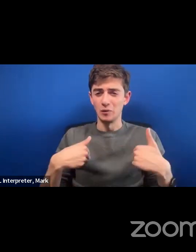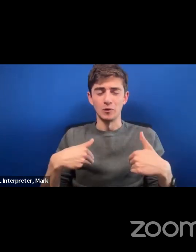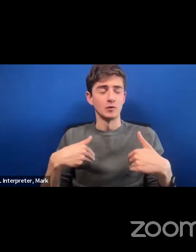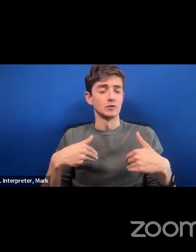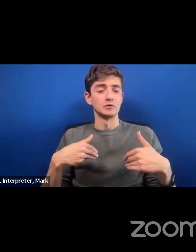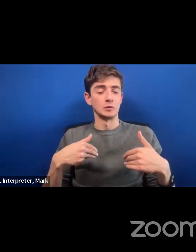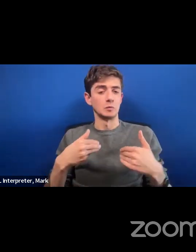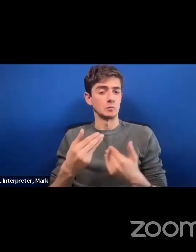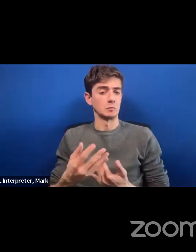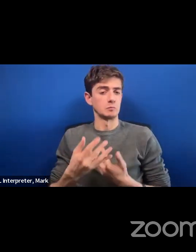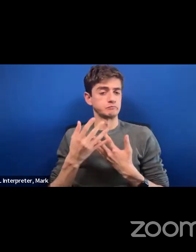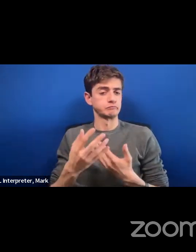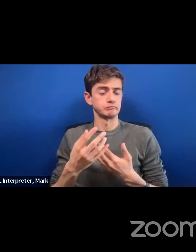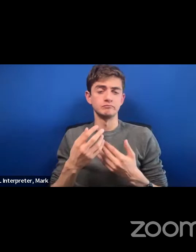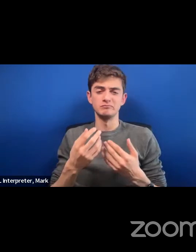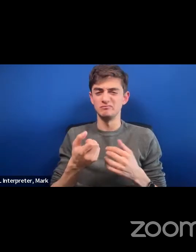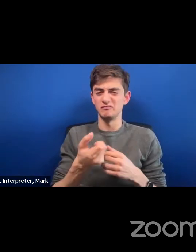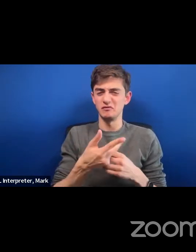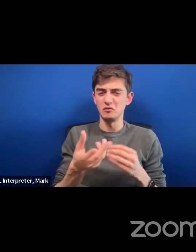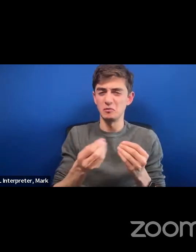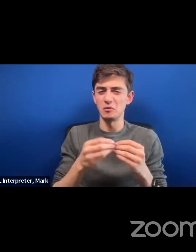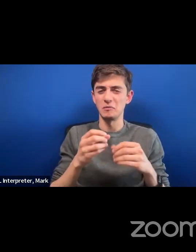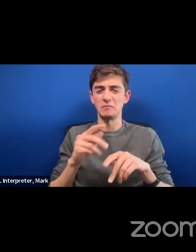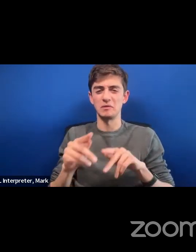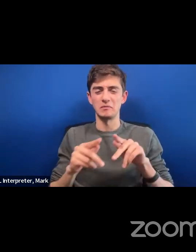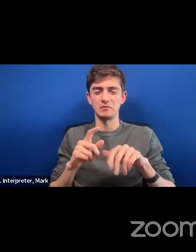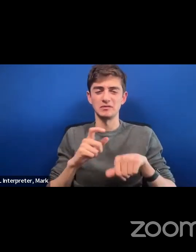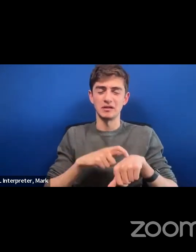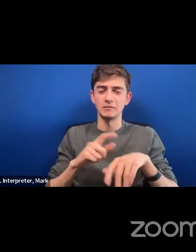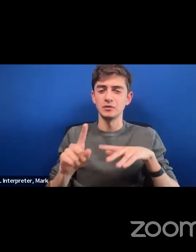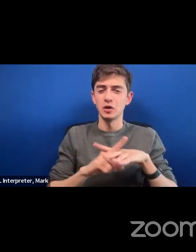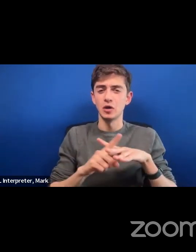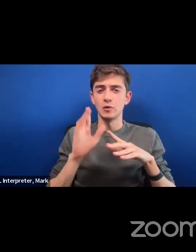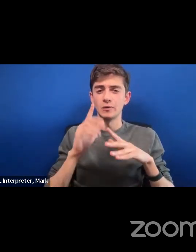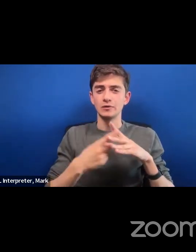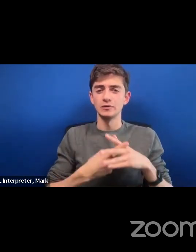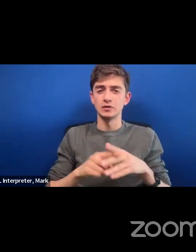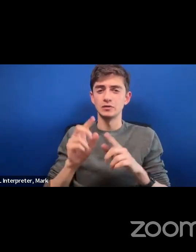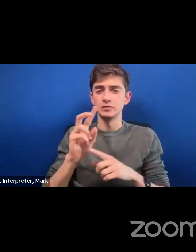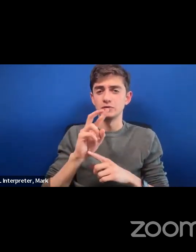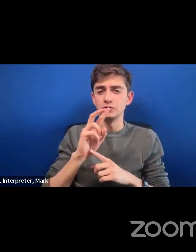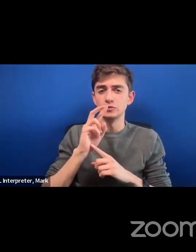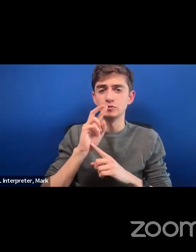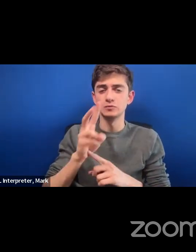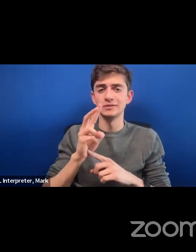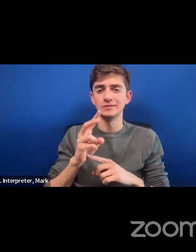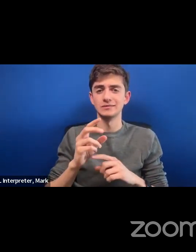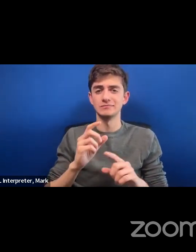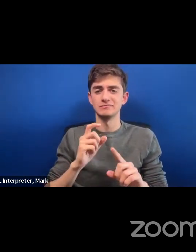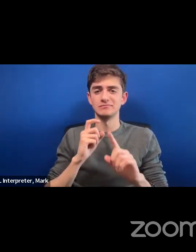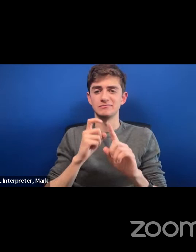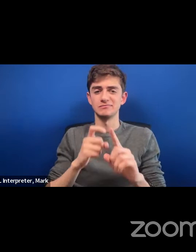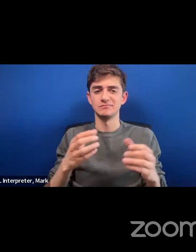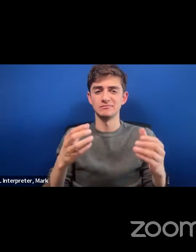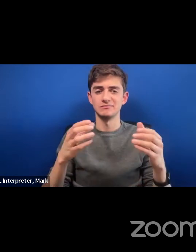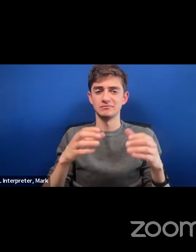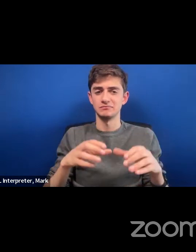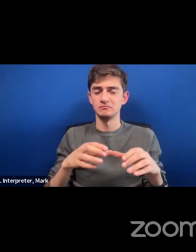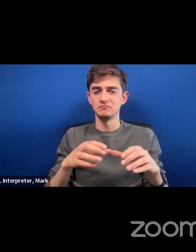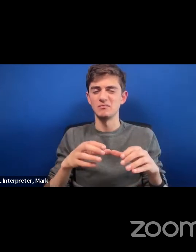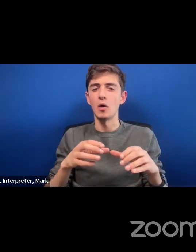So we'll just let a couple more people in. We'll start maybe in two minutes, get a chance for a few more people to to enter the room.